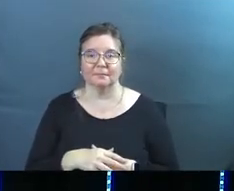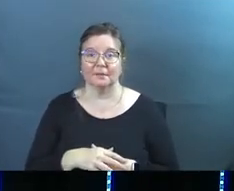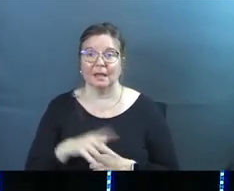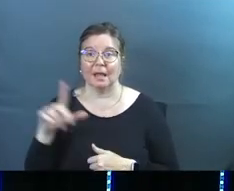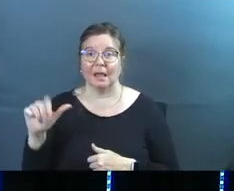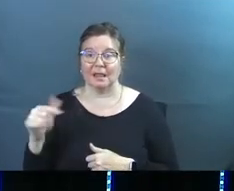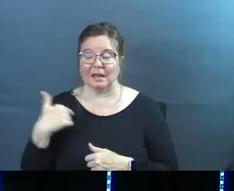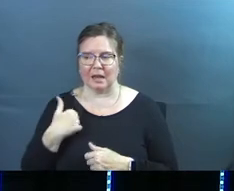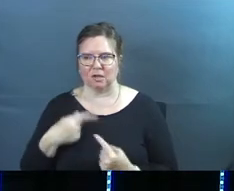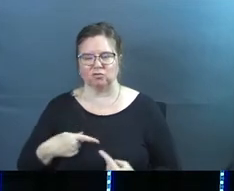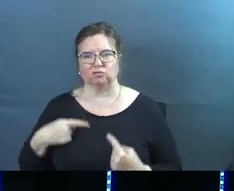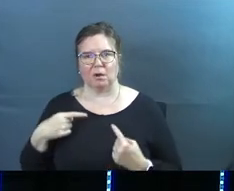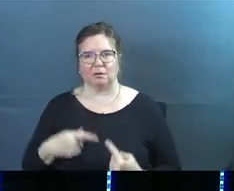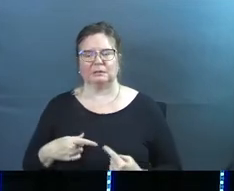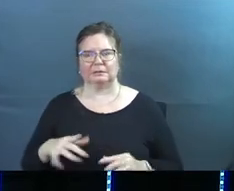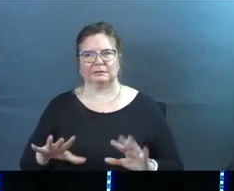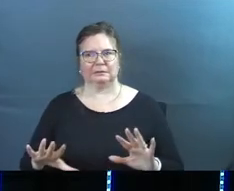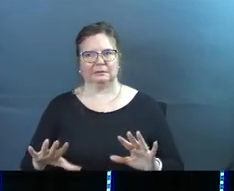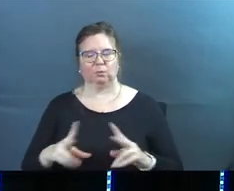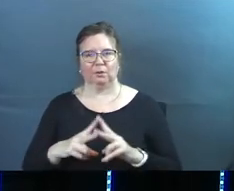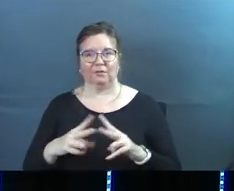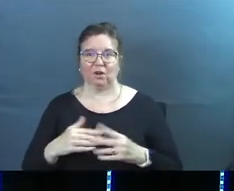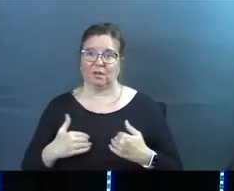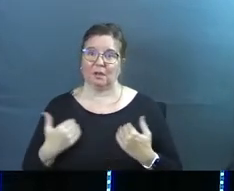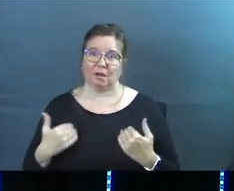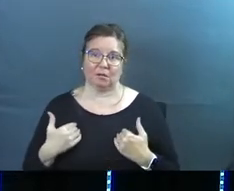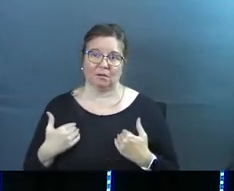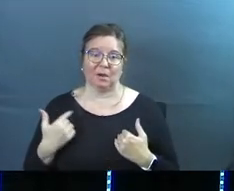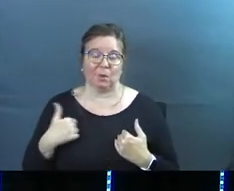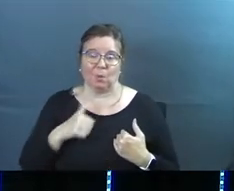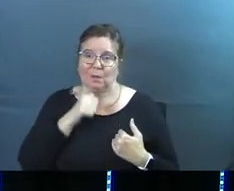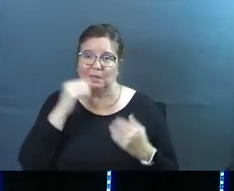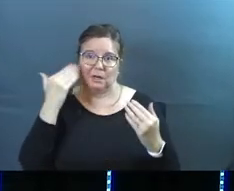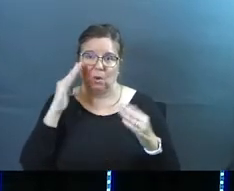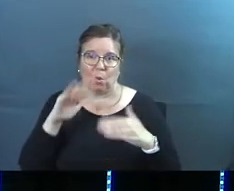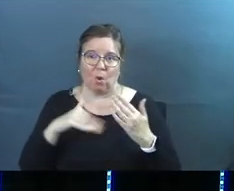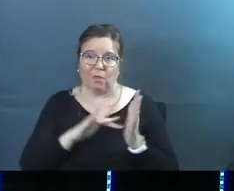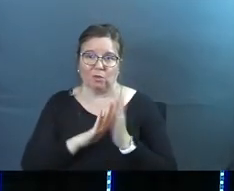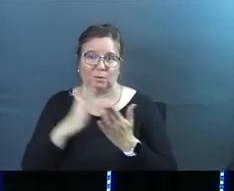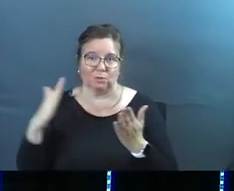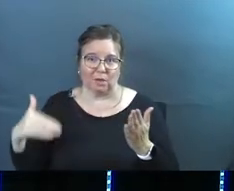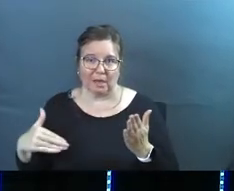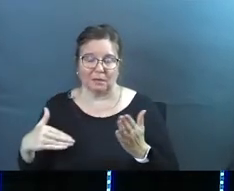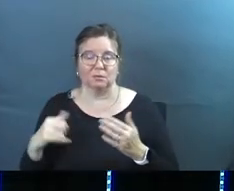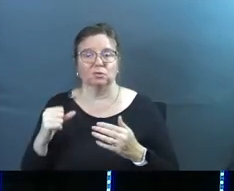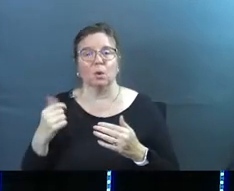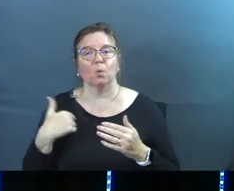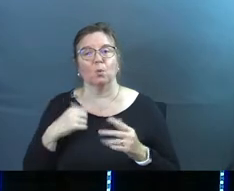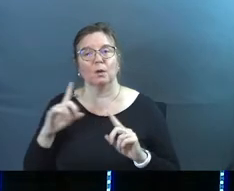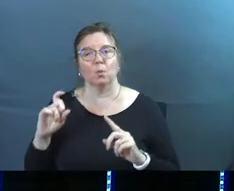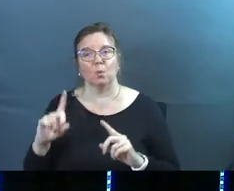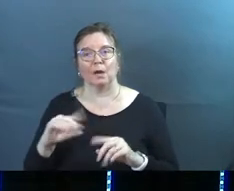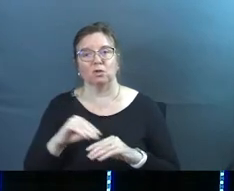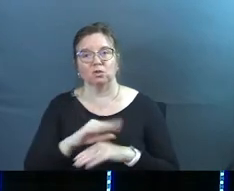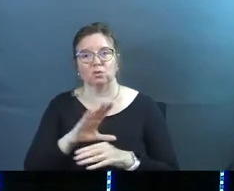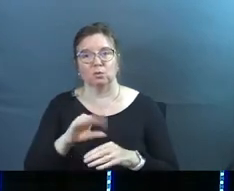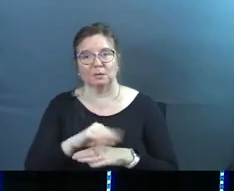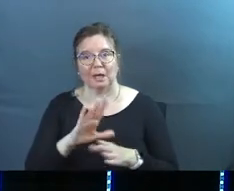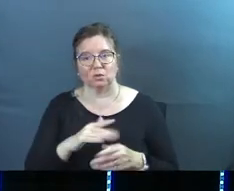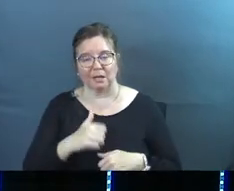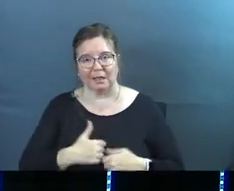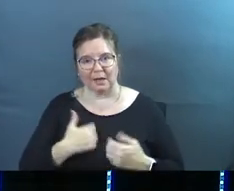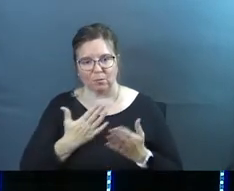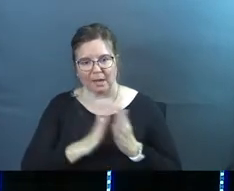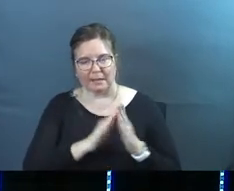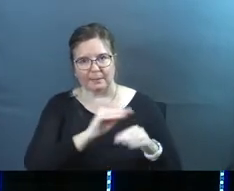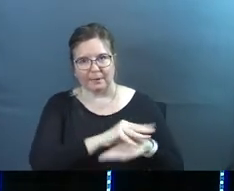And Linda and I struggled with that. We were very, very young and we didn't know all this scripture yet. So we went to counselors in our life and